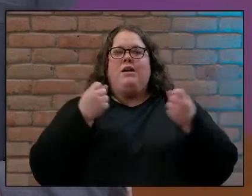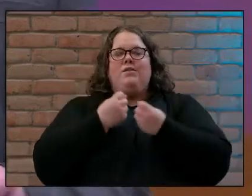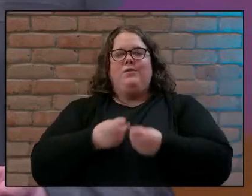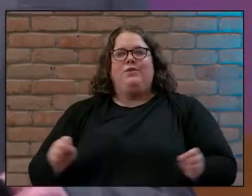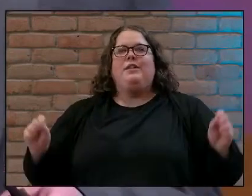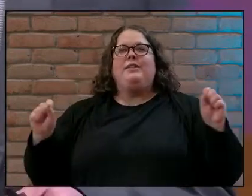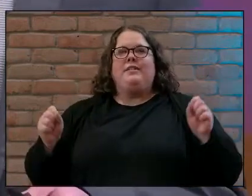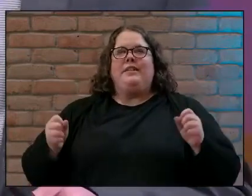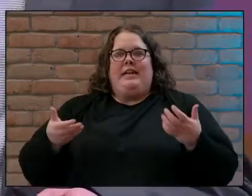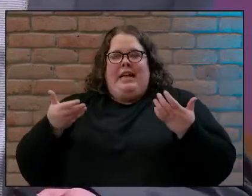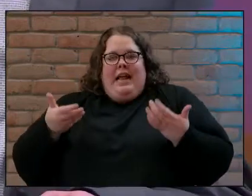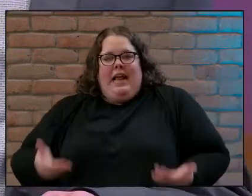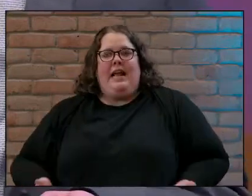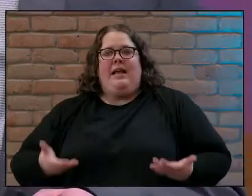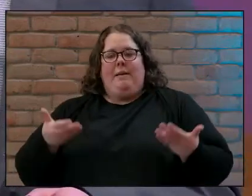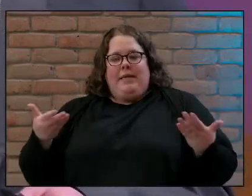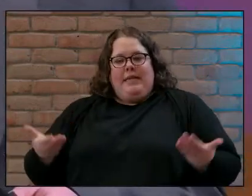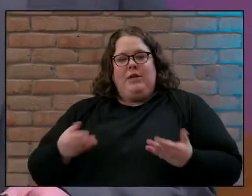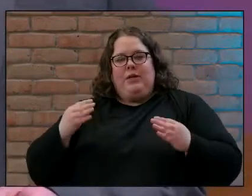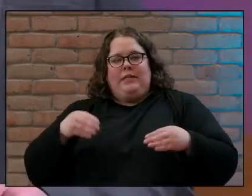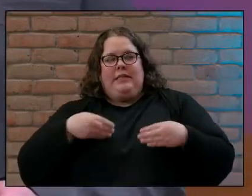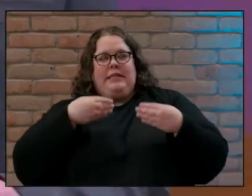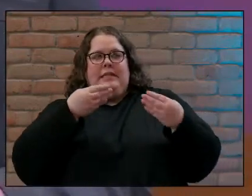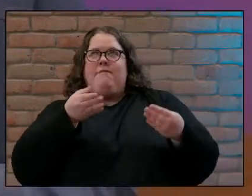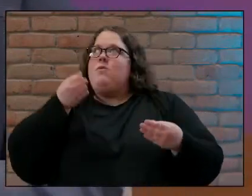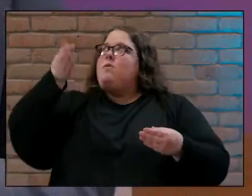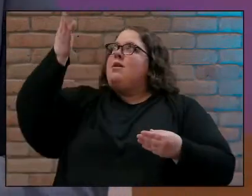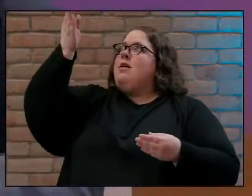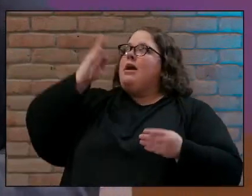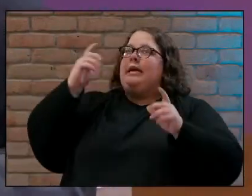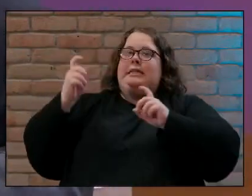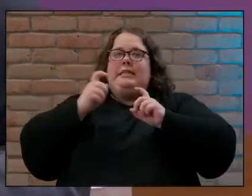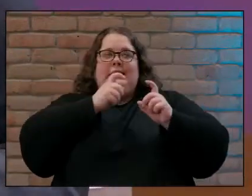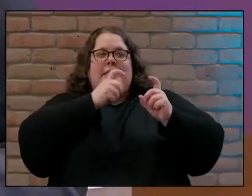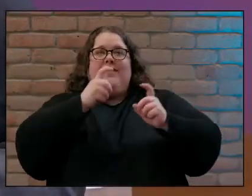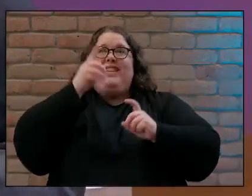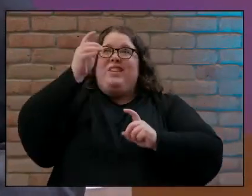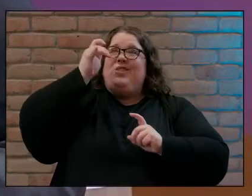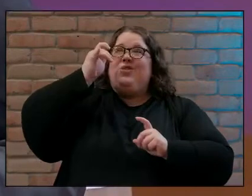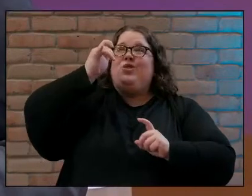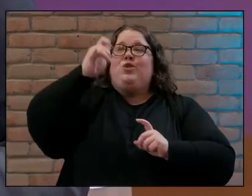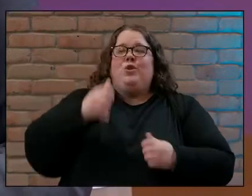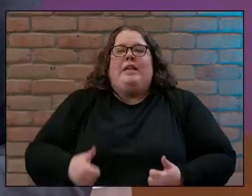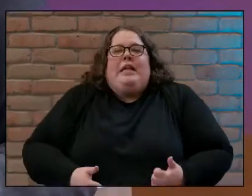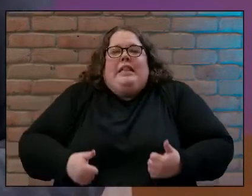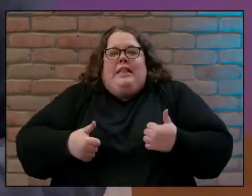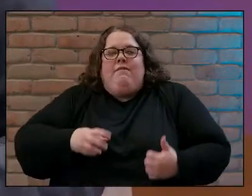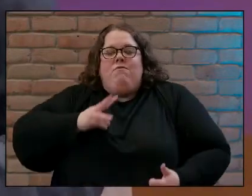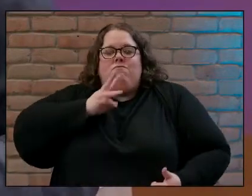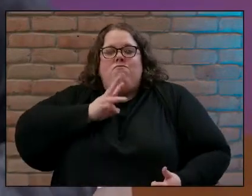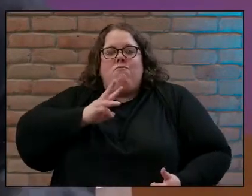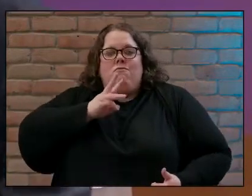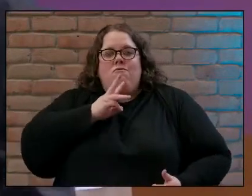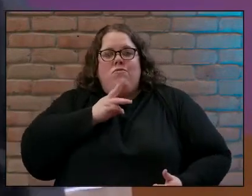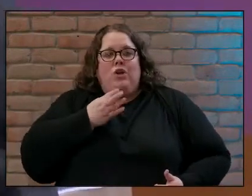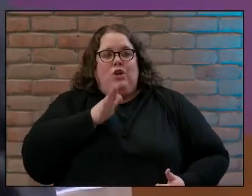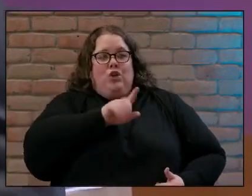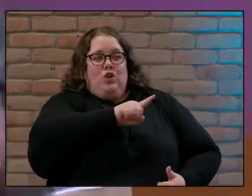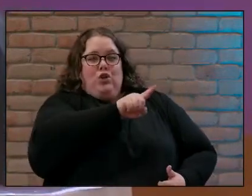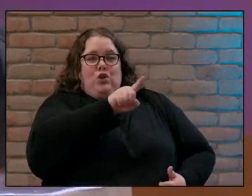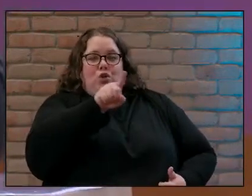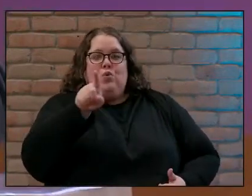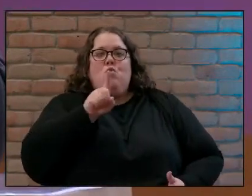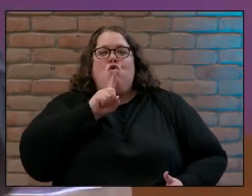am the one here to give you the gift of God eternal and living water you are mine